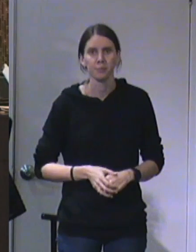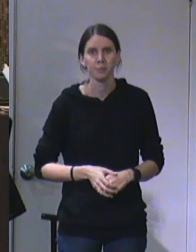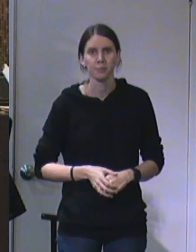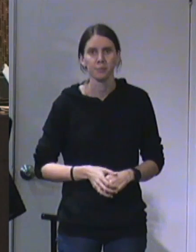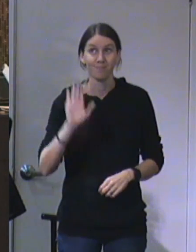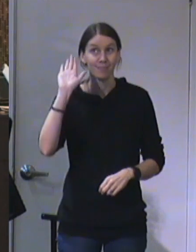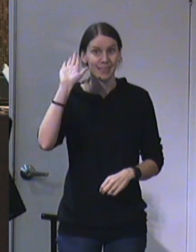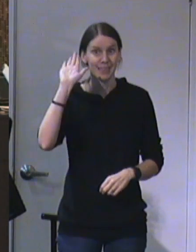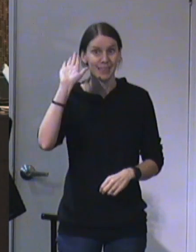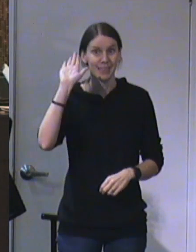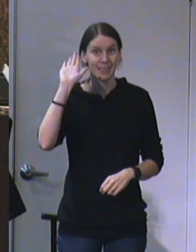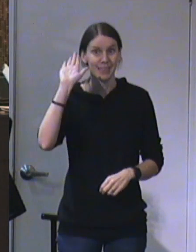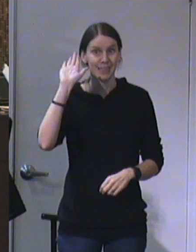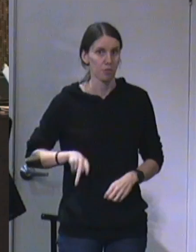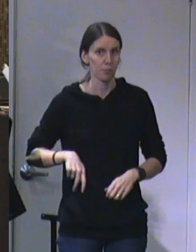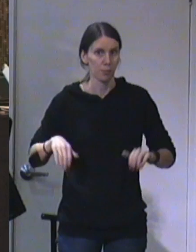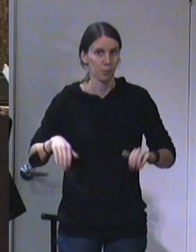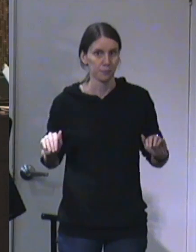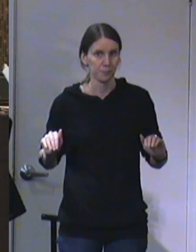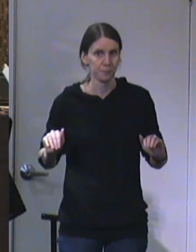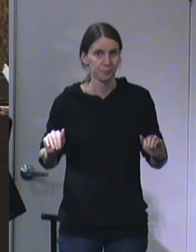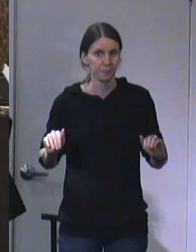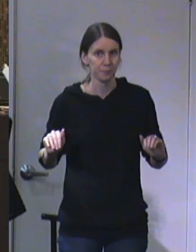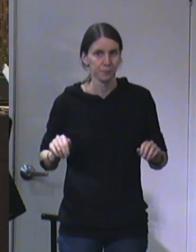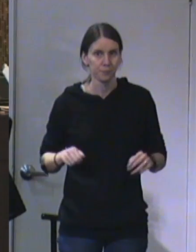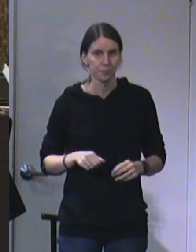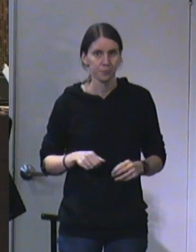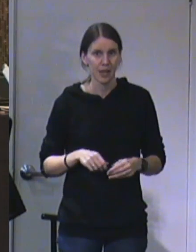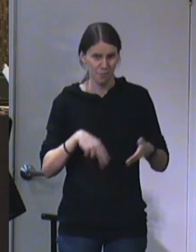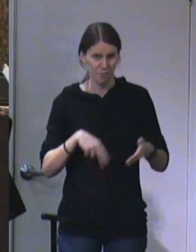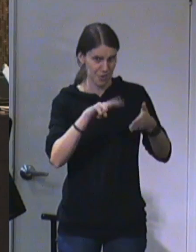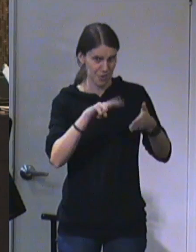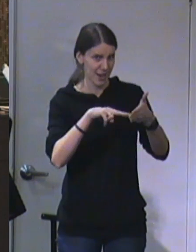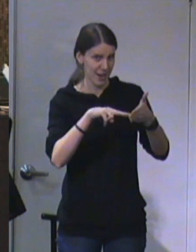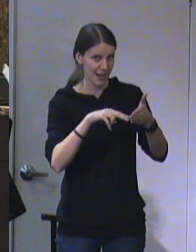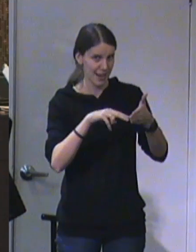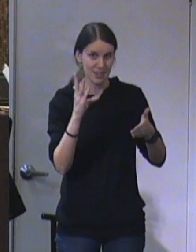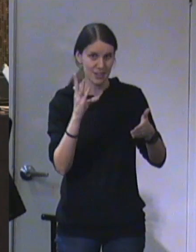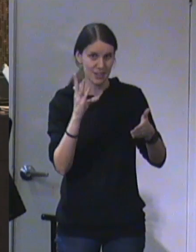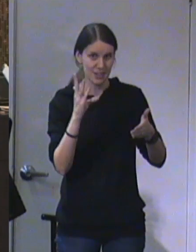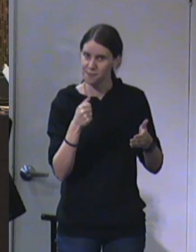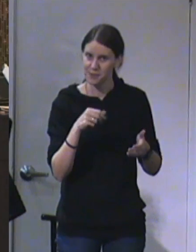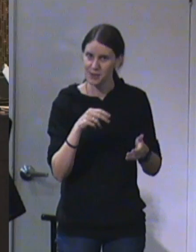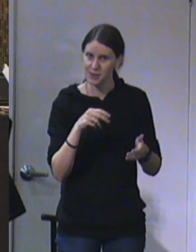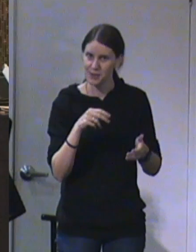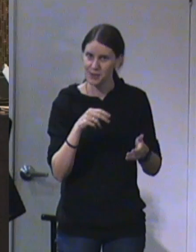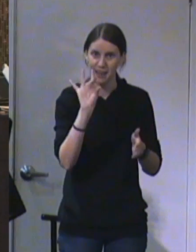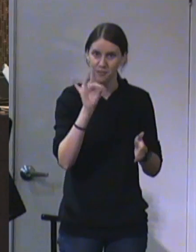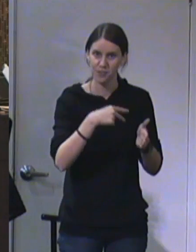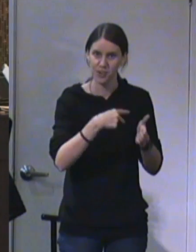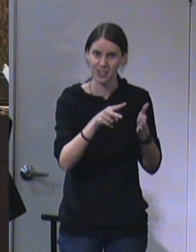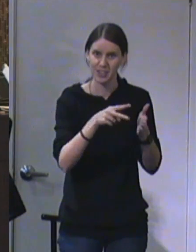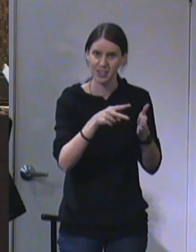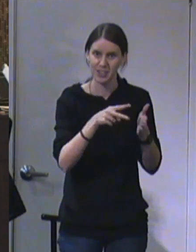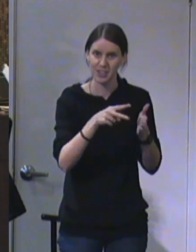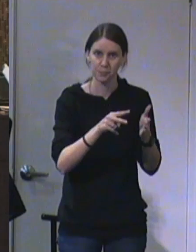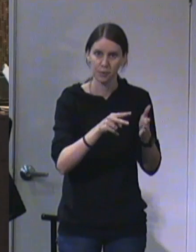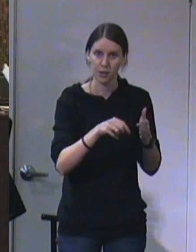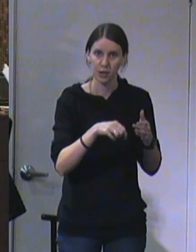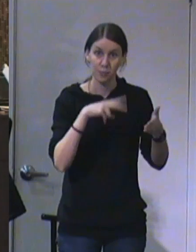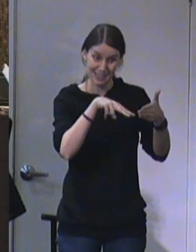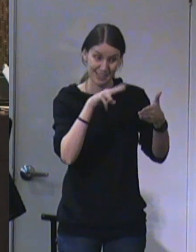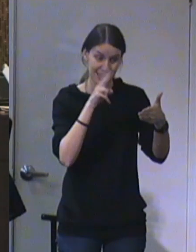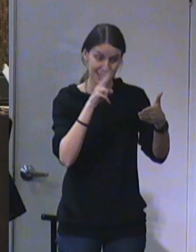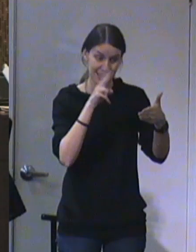His throne. In this little passage of just eight verses, we see Him called